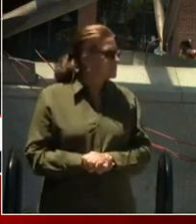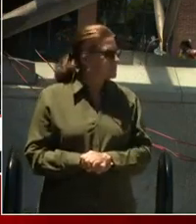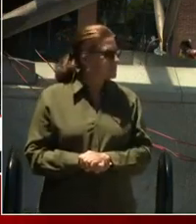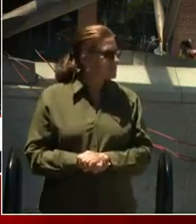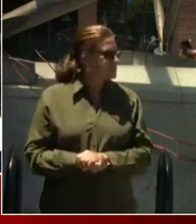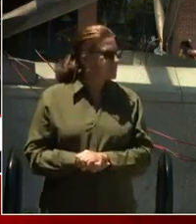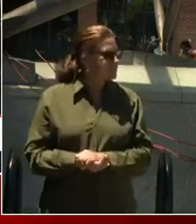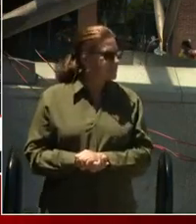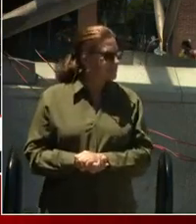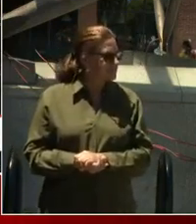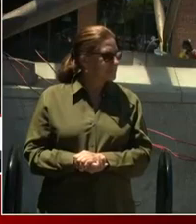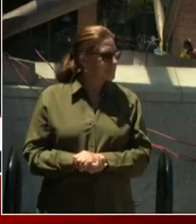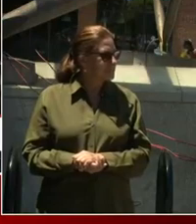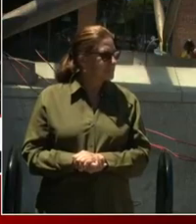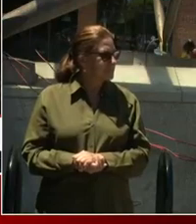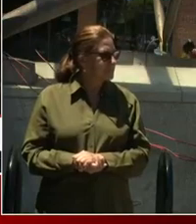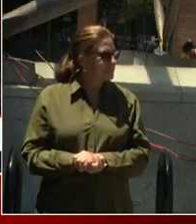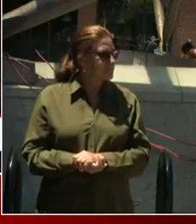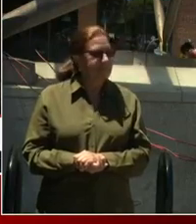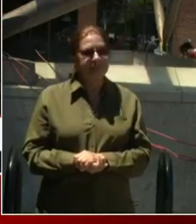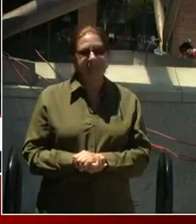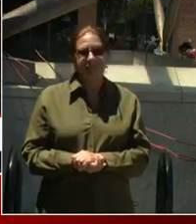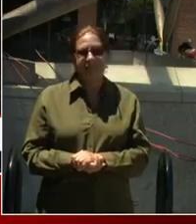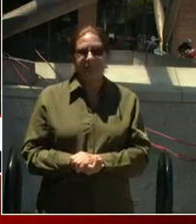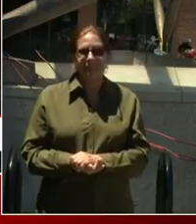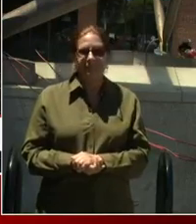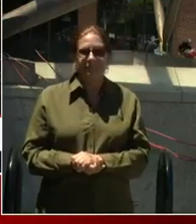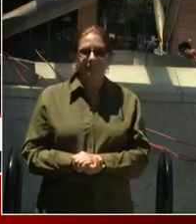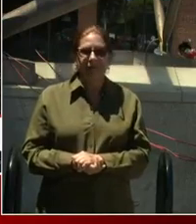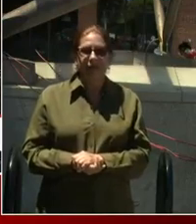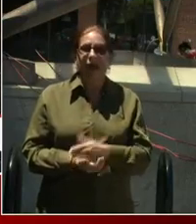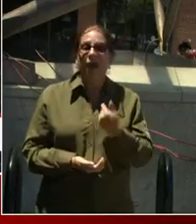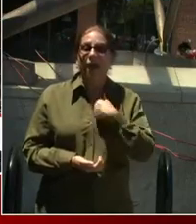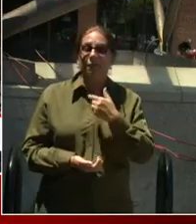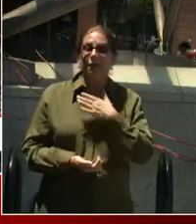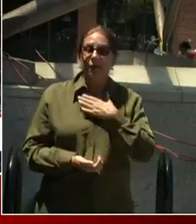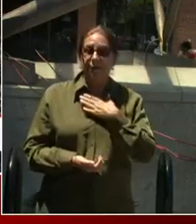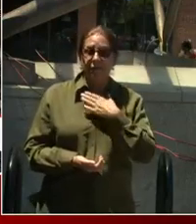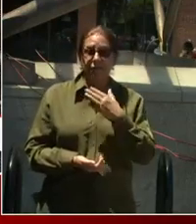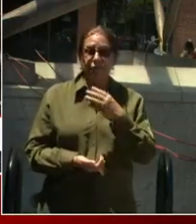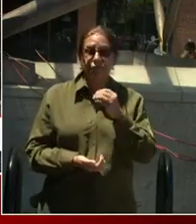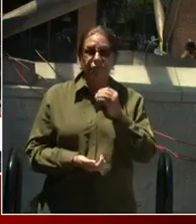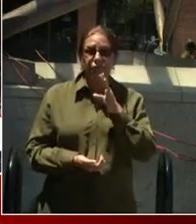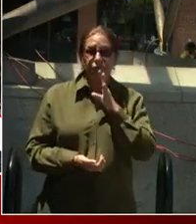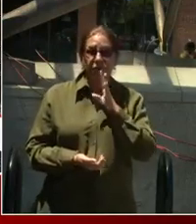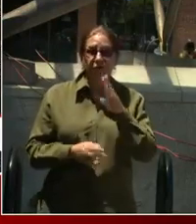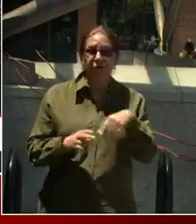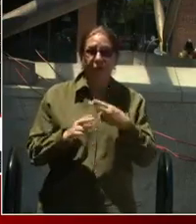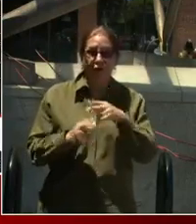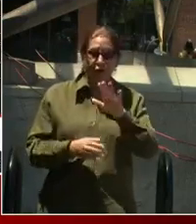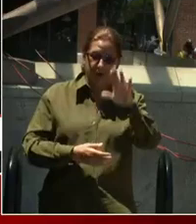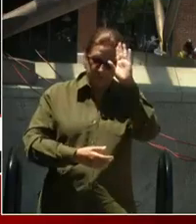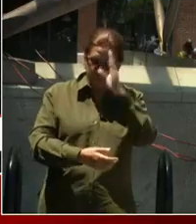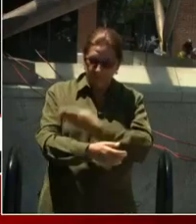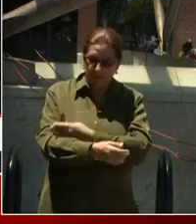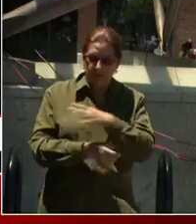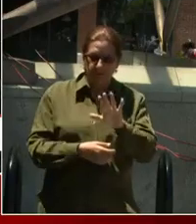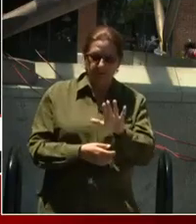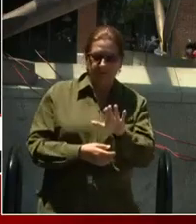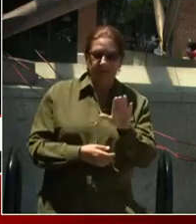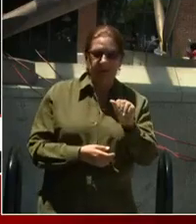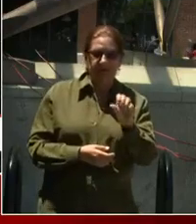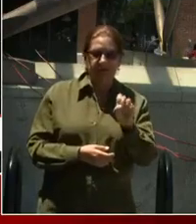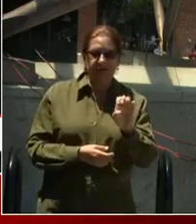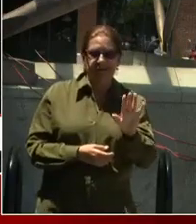Well, Ms. Hilton, I'm happy to talk to you about the specifics of your son's case. did take so long? I had to come out here. It's been eight